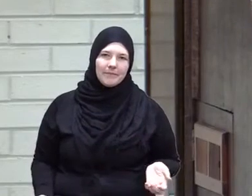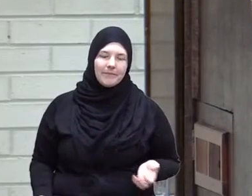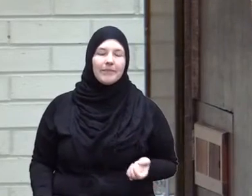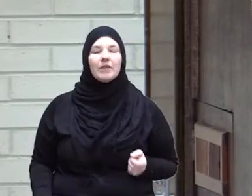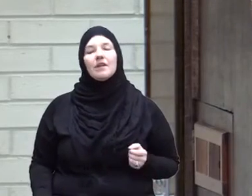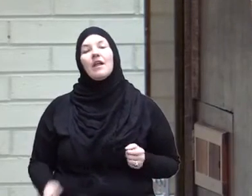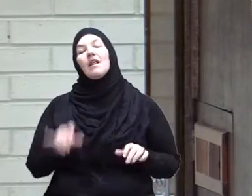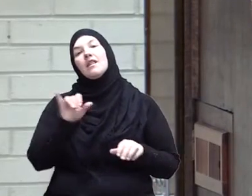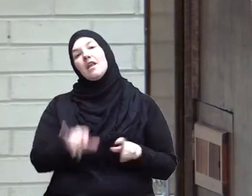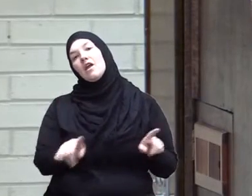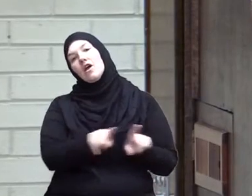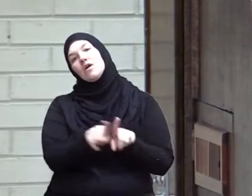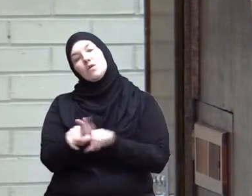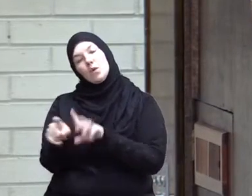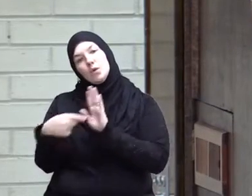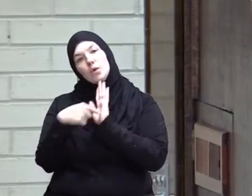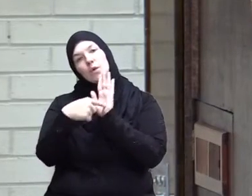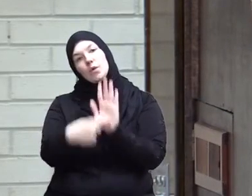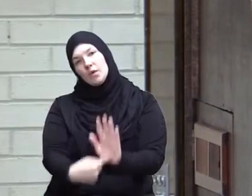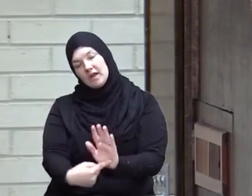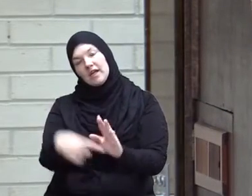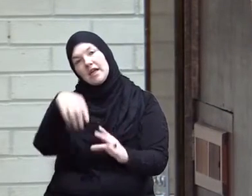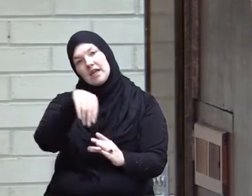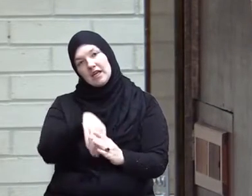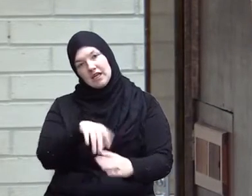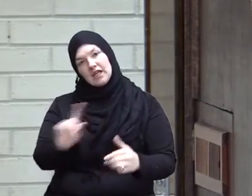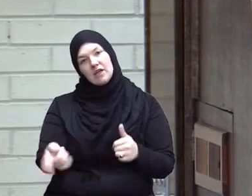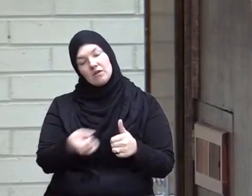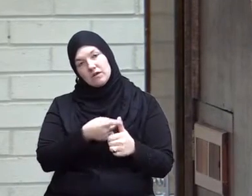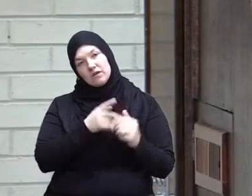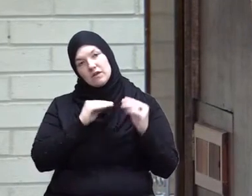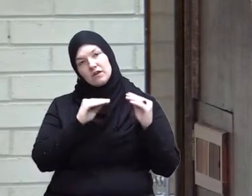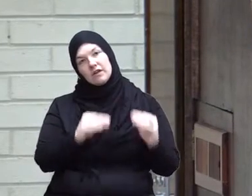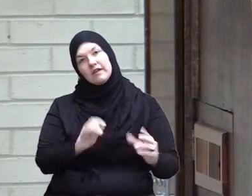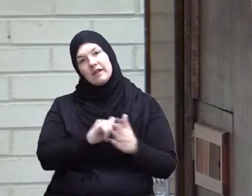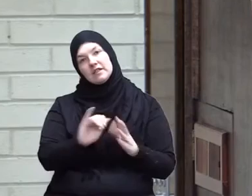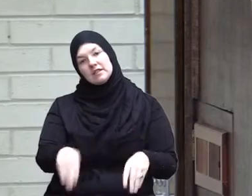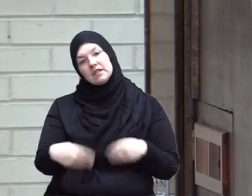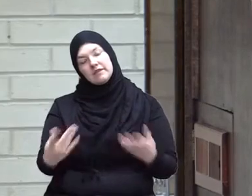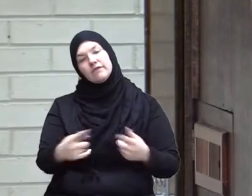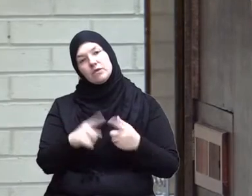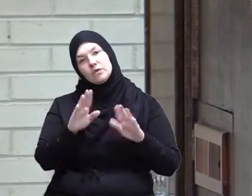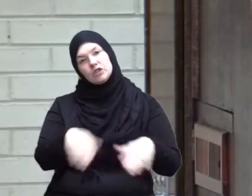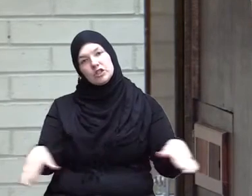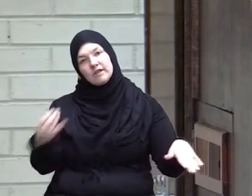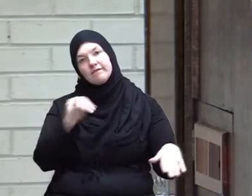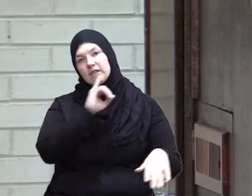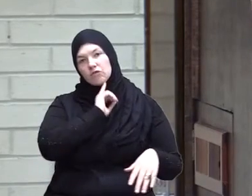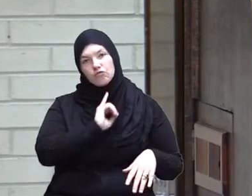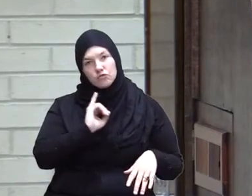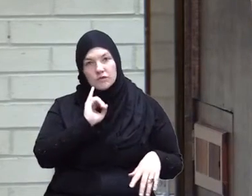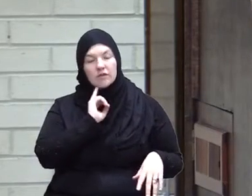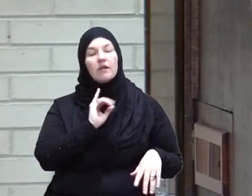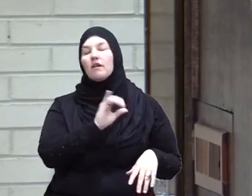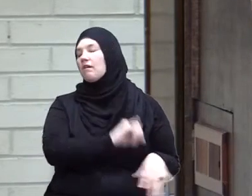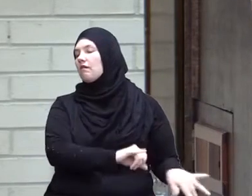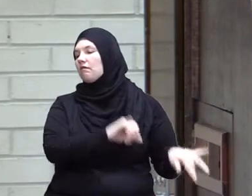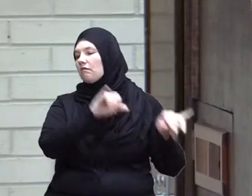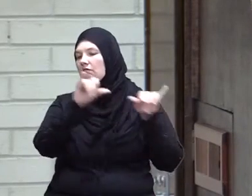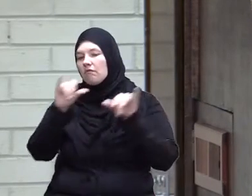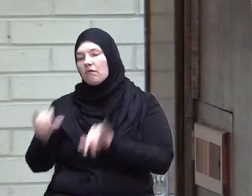that also shows that in the original instructions given to the children of Israel and likewise